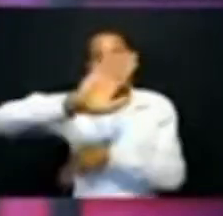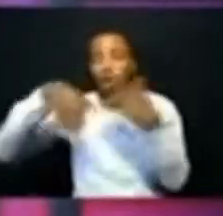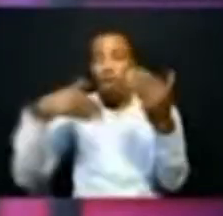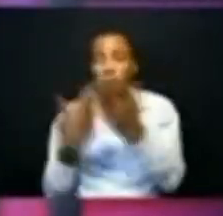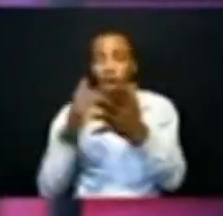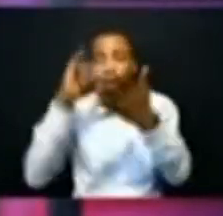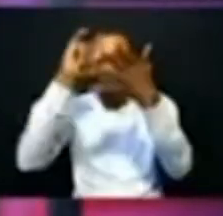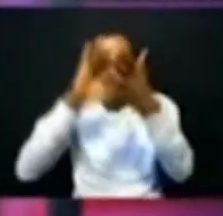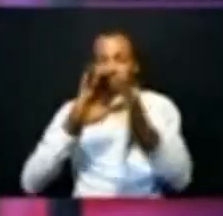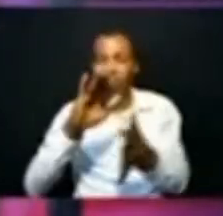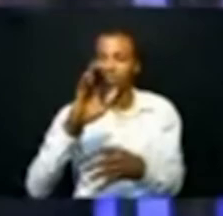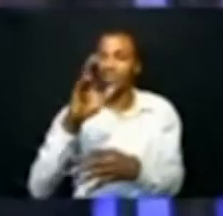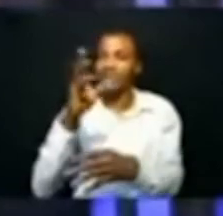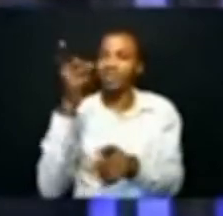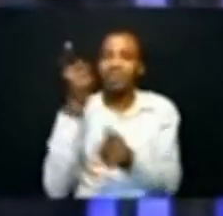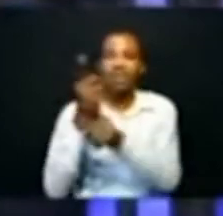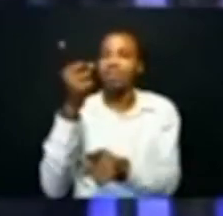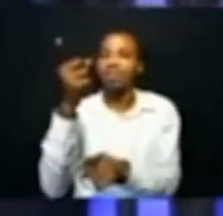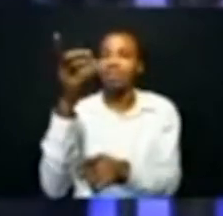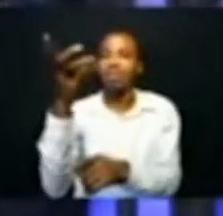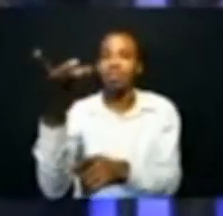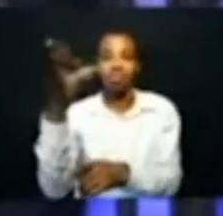them being Sabavagad 6 a One